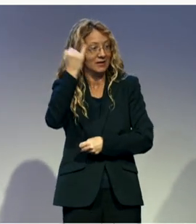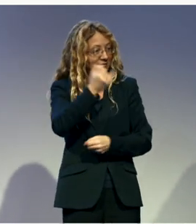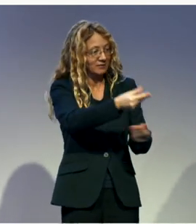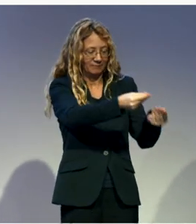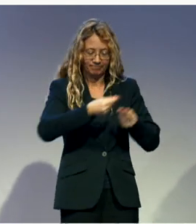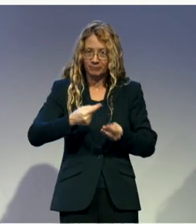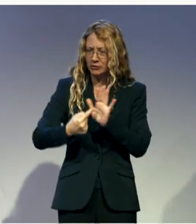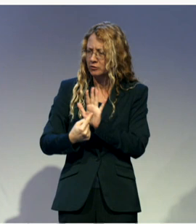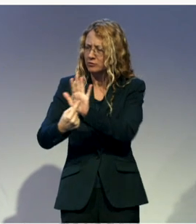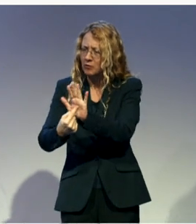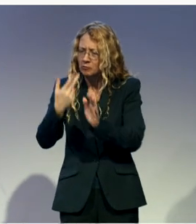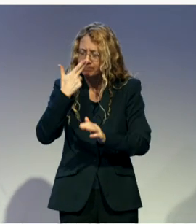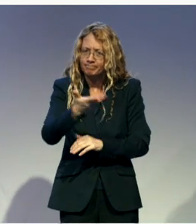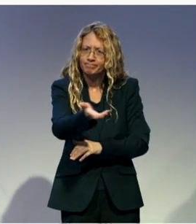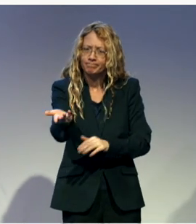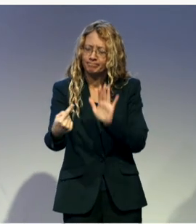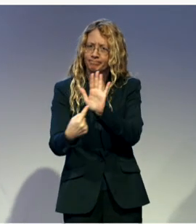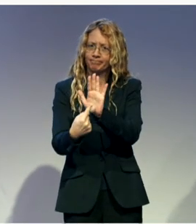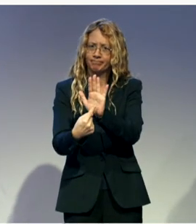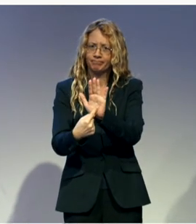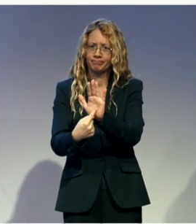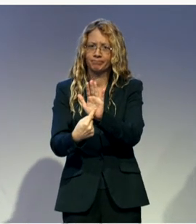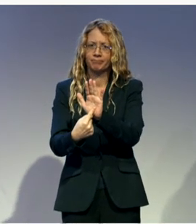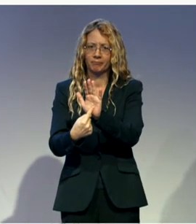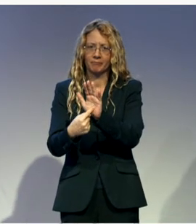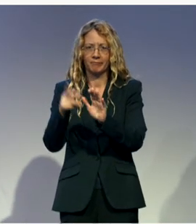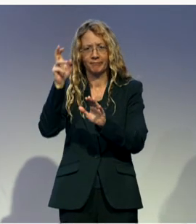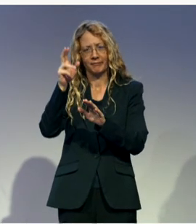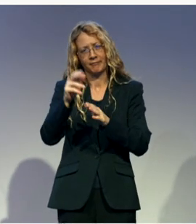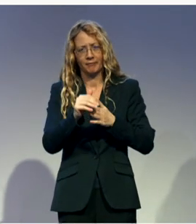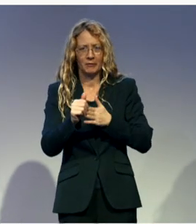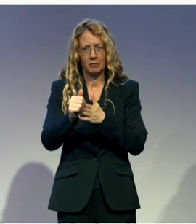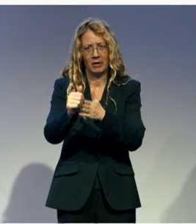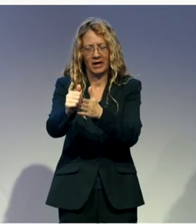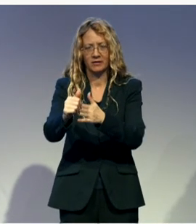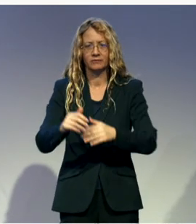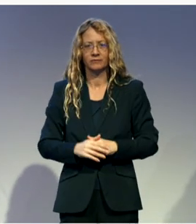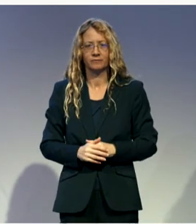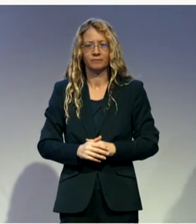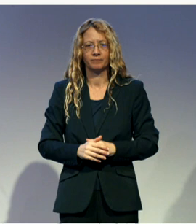our own guide that currently guides us when we talk about inclusive elections.